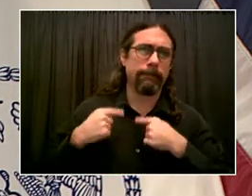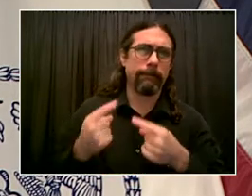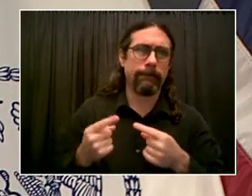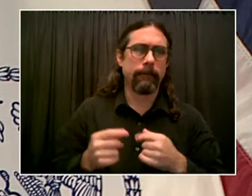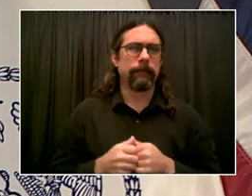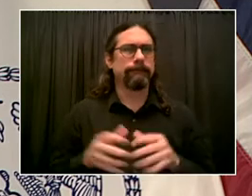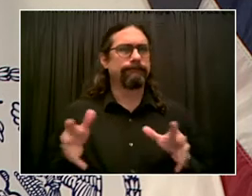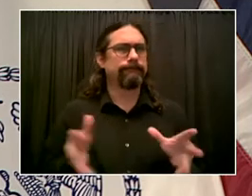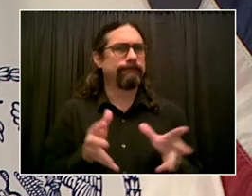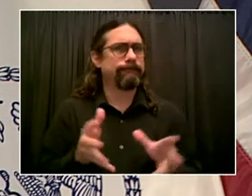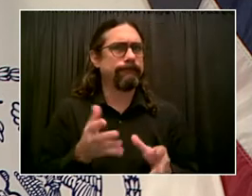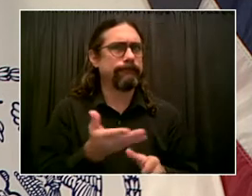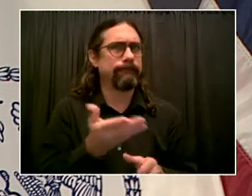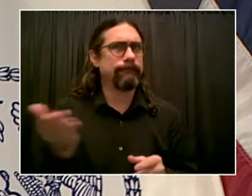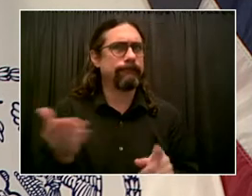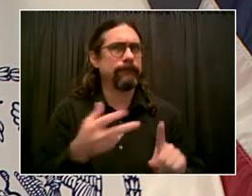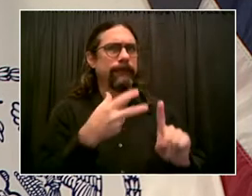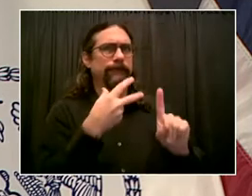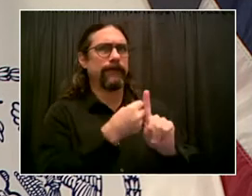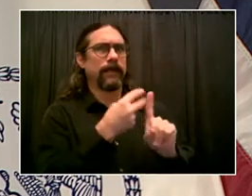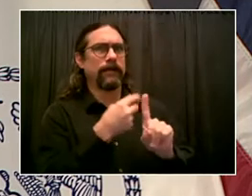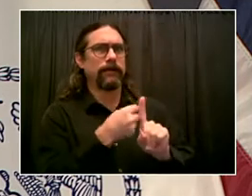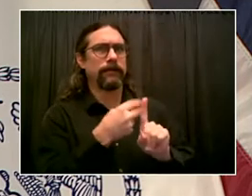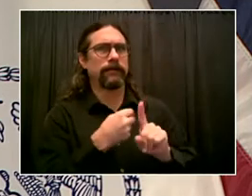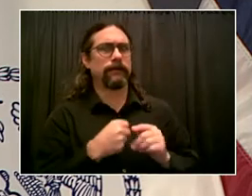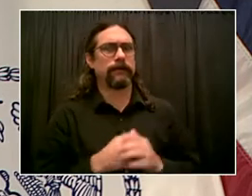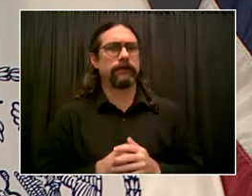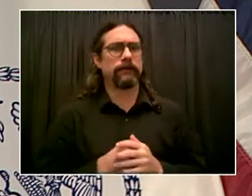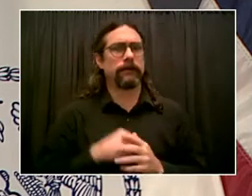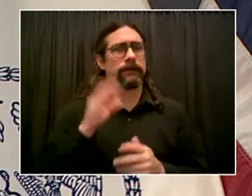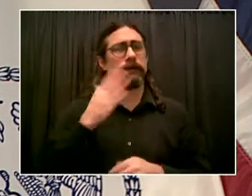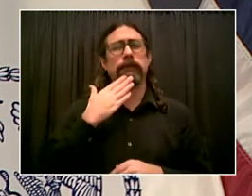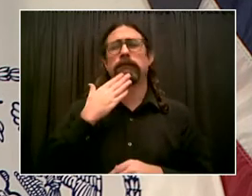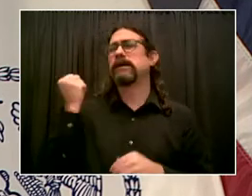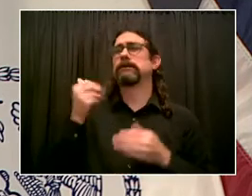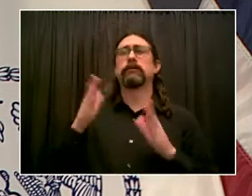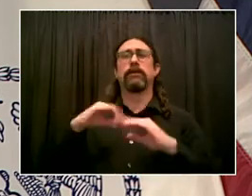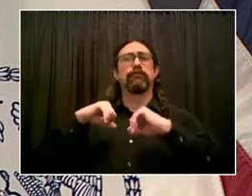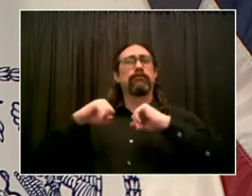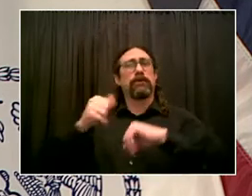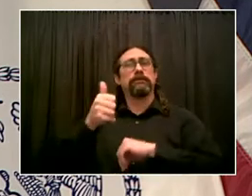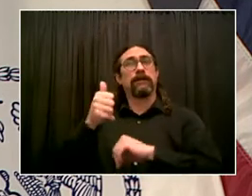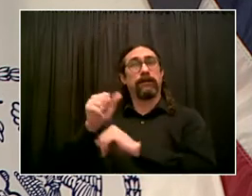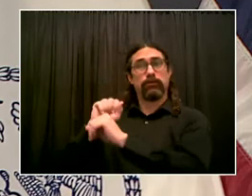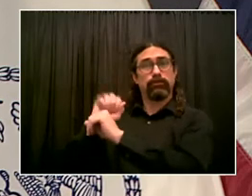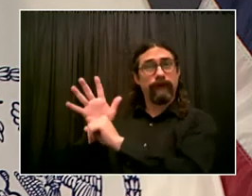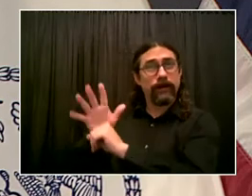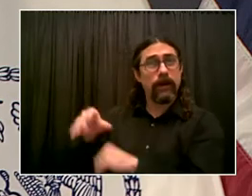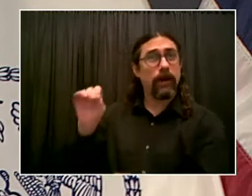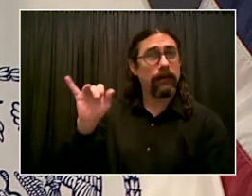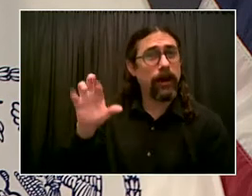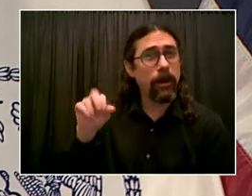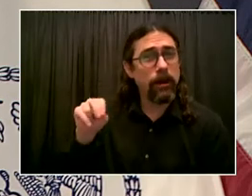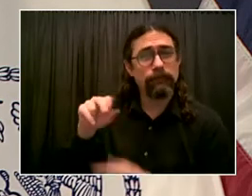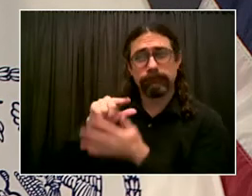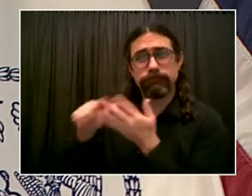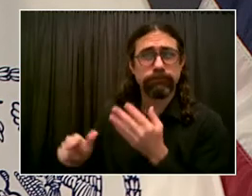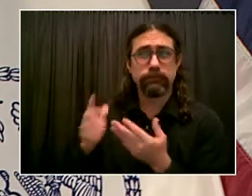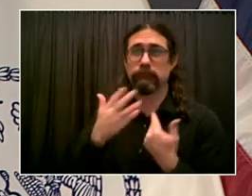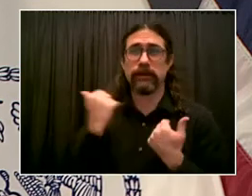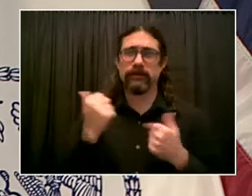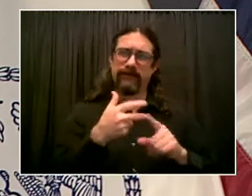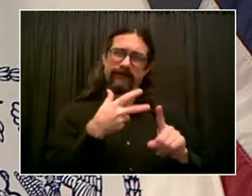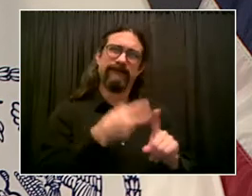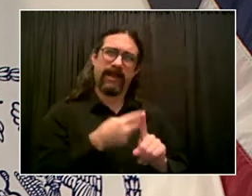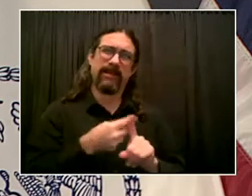And we're going to double down on our vaccination efforts. We're going to keep climbing the ladder, as we've talked about before, variety of tools we're using to